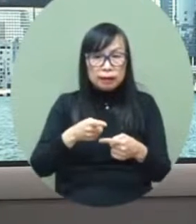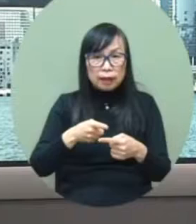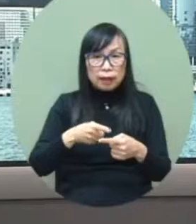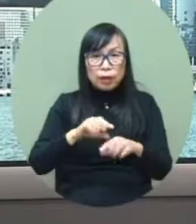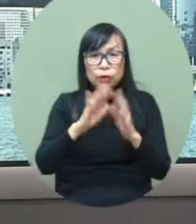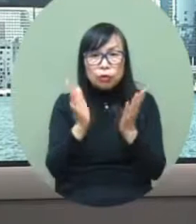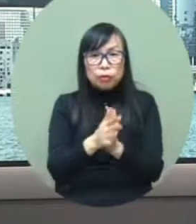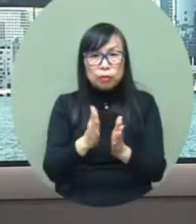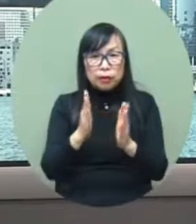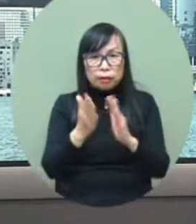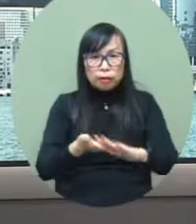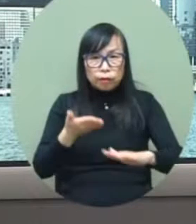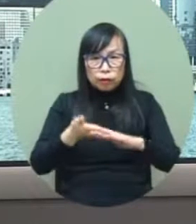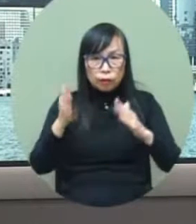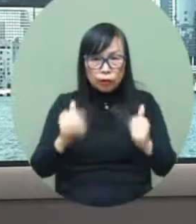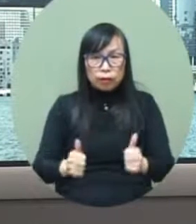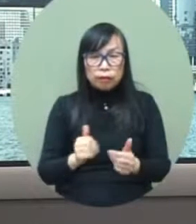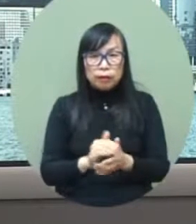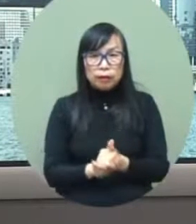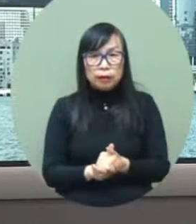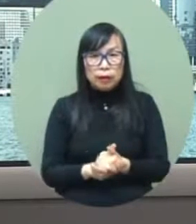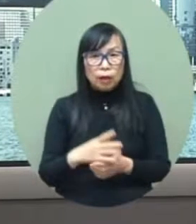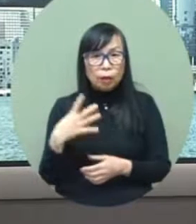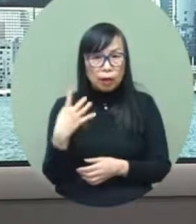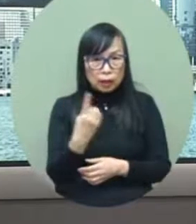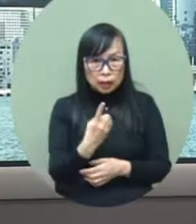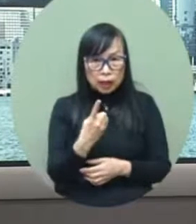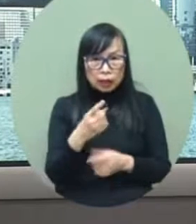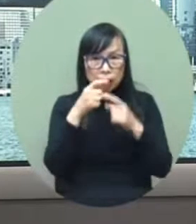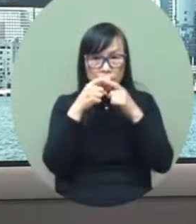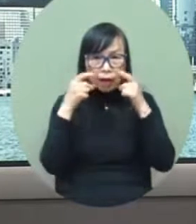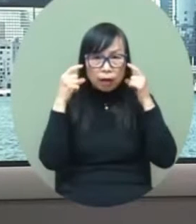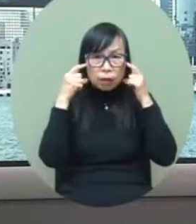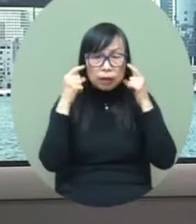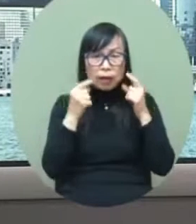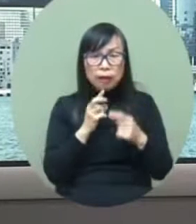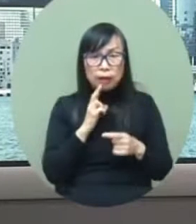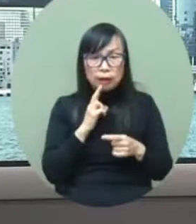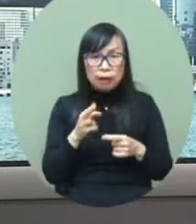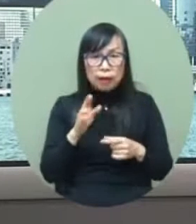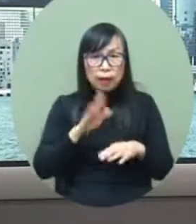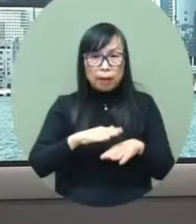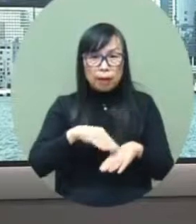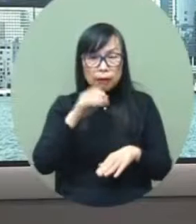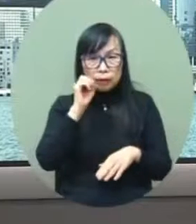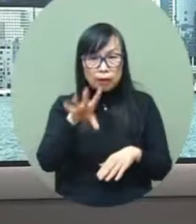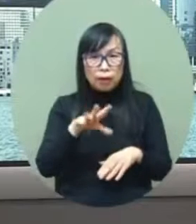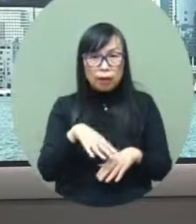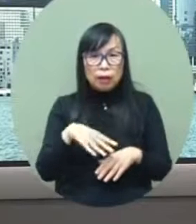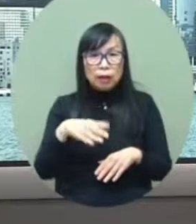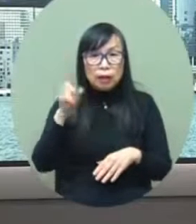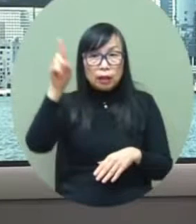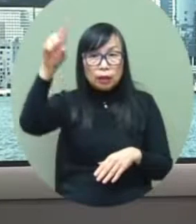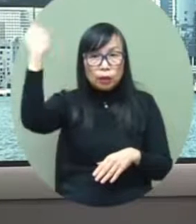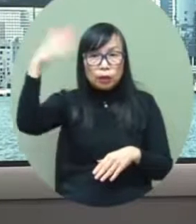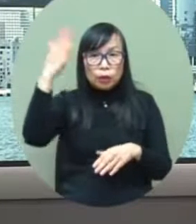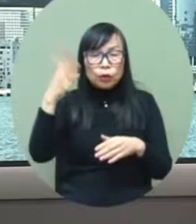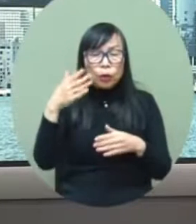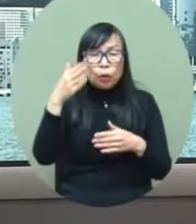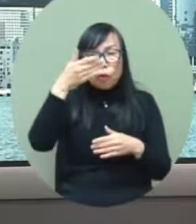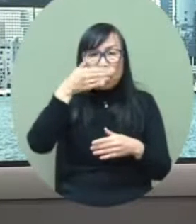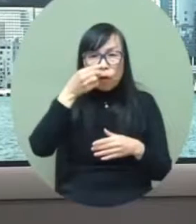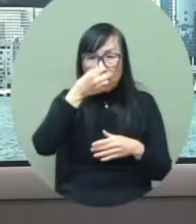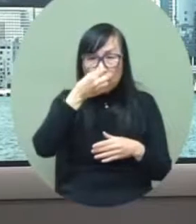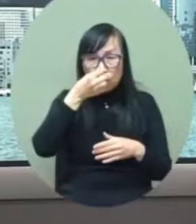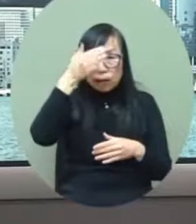So there will be free resumption of travel, including international travel. Hong Kong will return to full normalcy. The